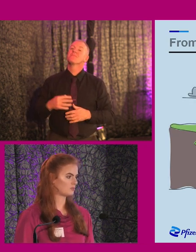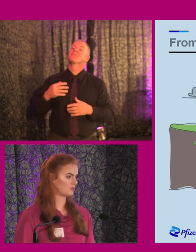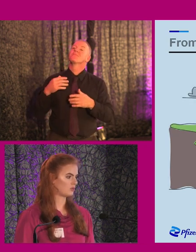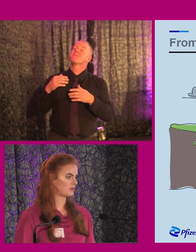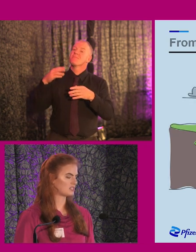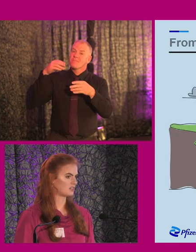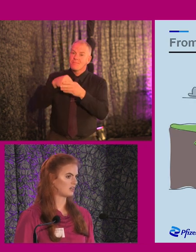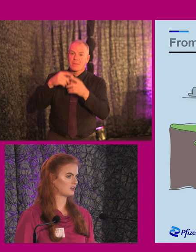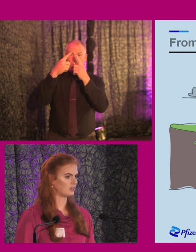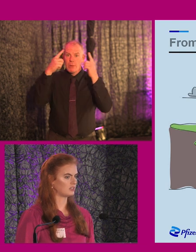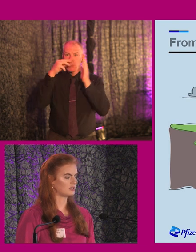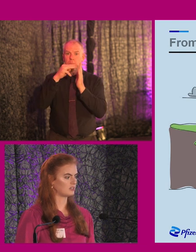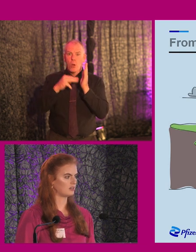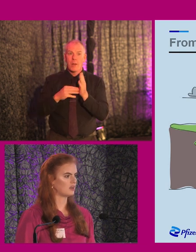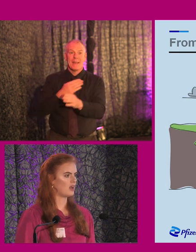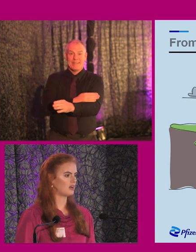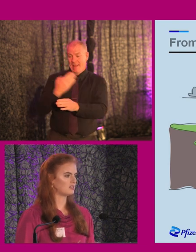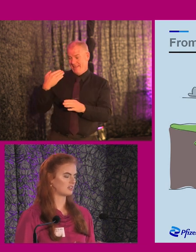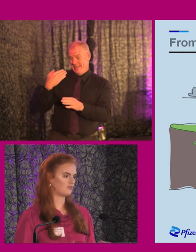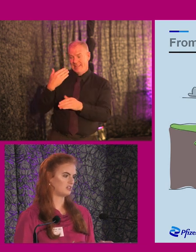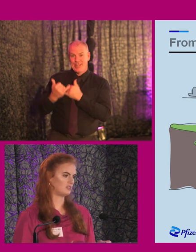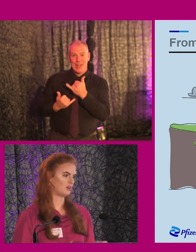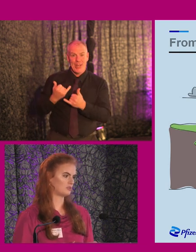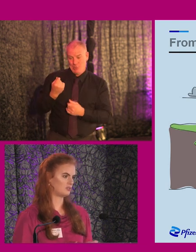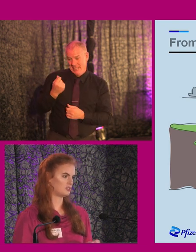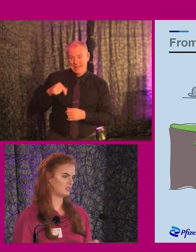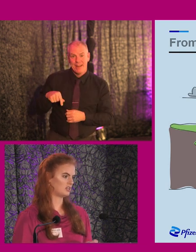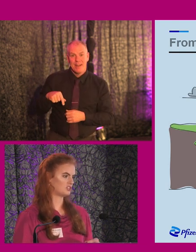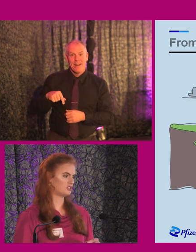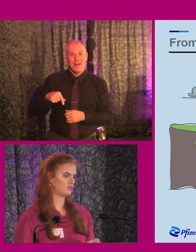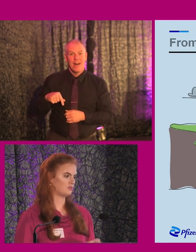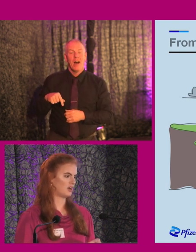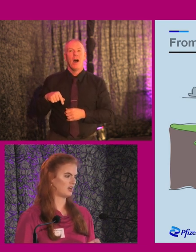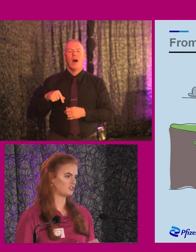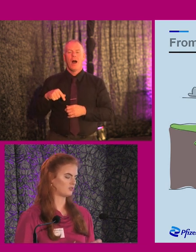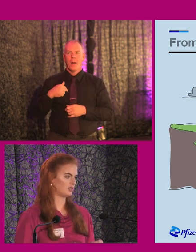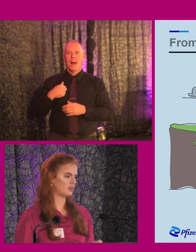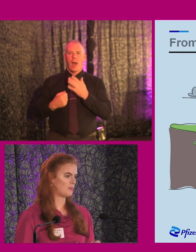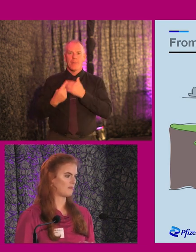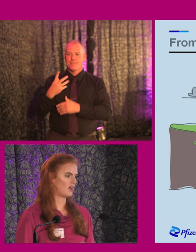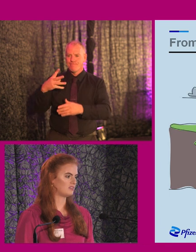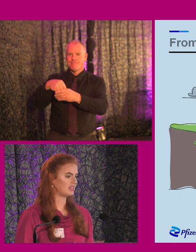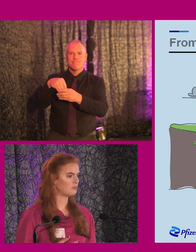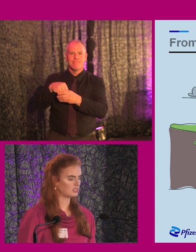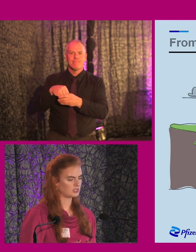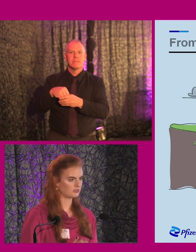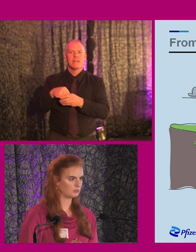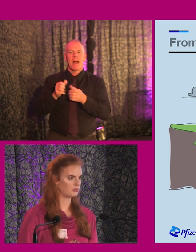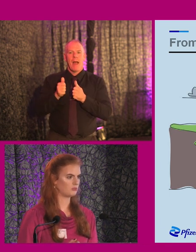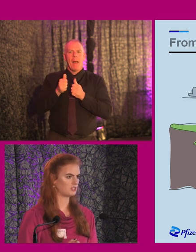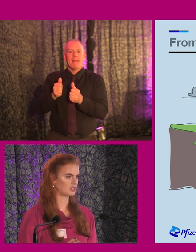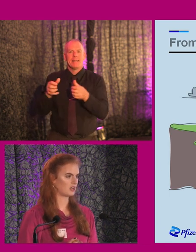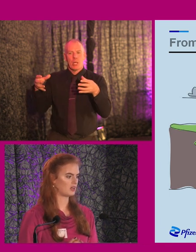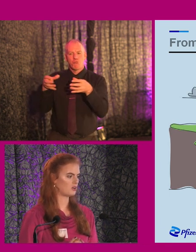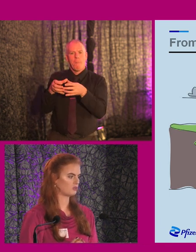graduate program. I started that early this year and this gave me the opportunity to join the Ability Group,